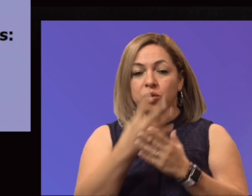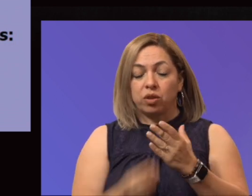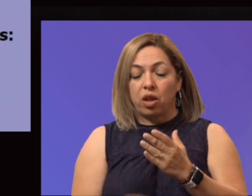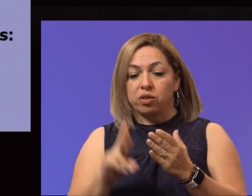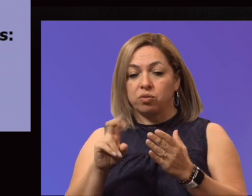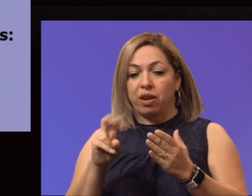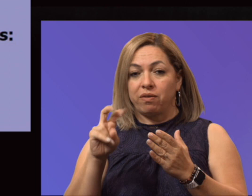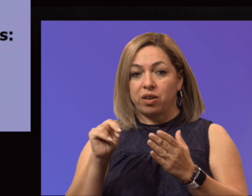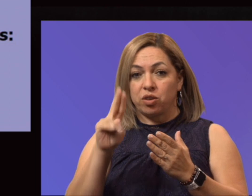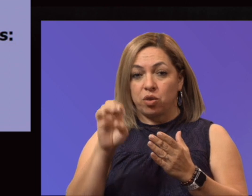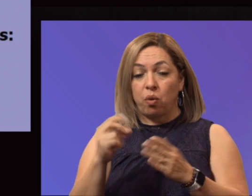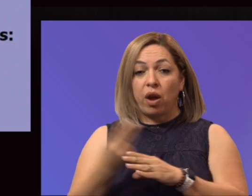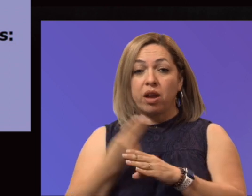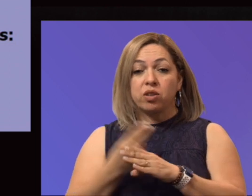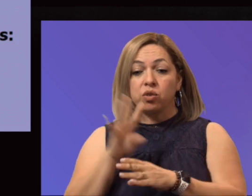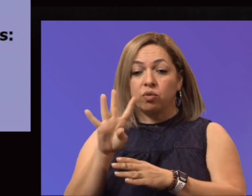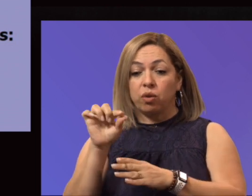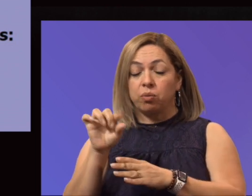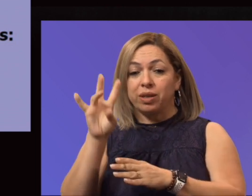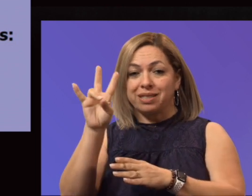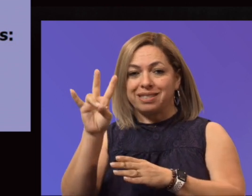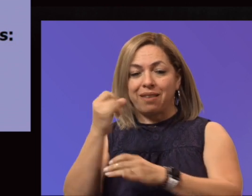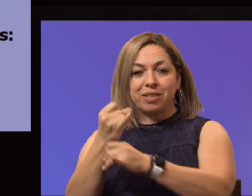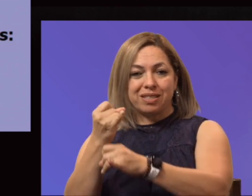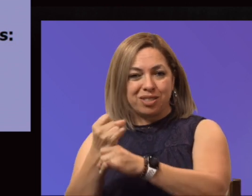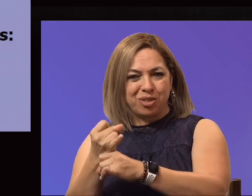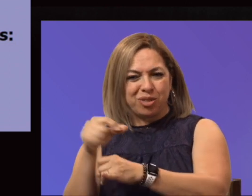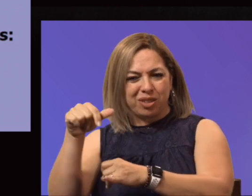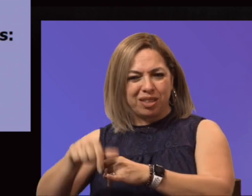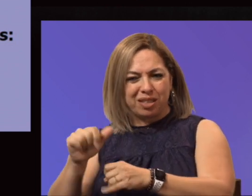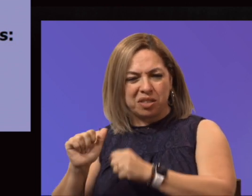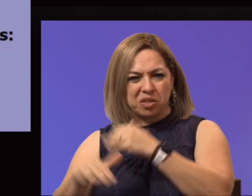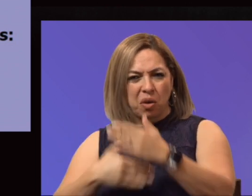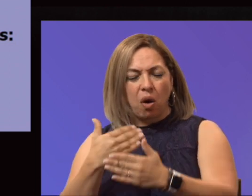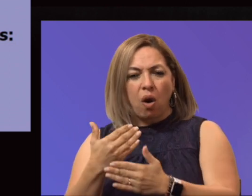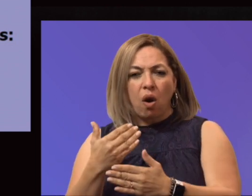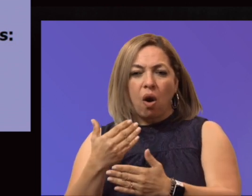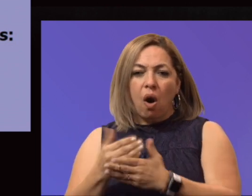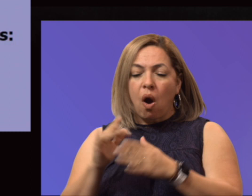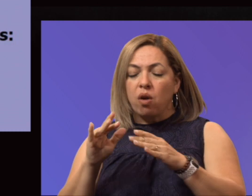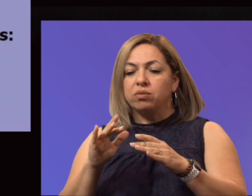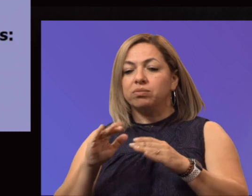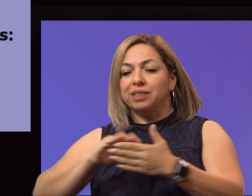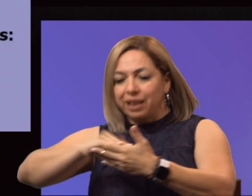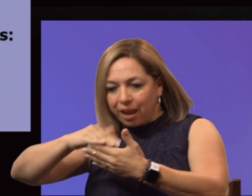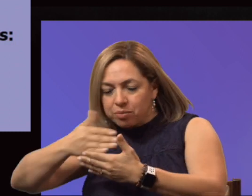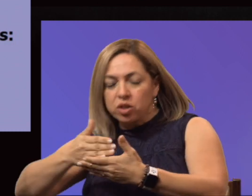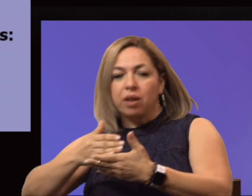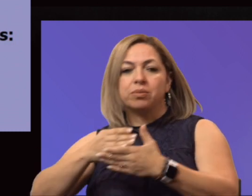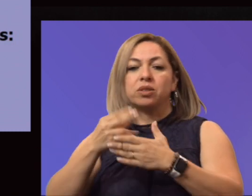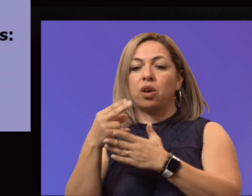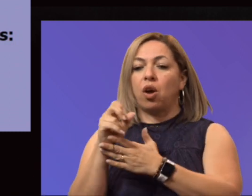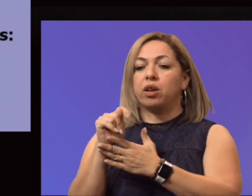.7 in institutional. This is primarily all of the different laptops, hotspots, tablets that we've provided.